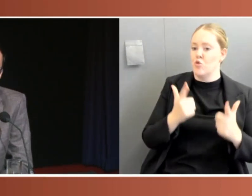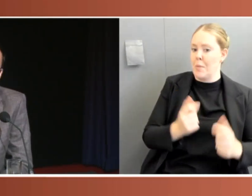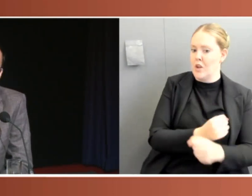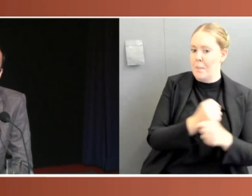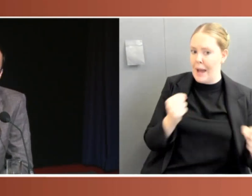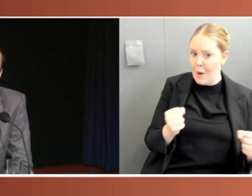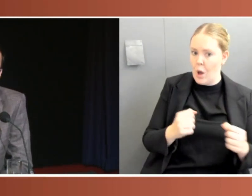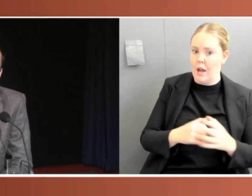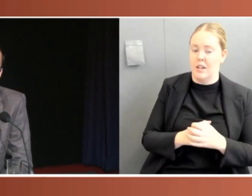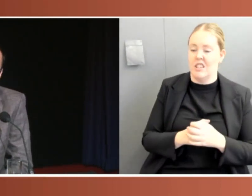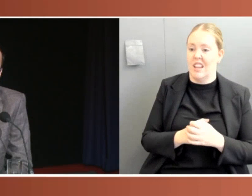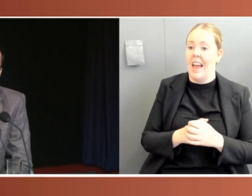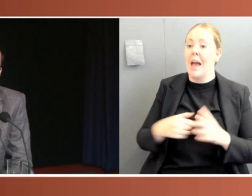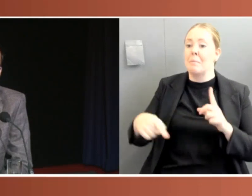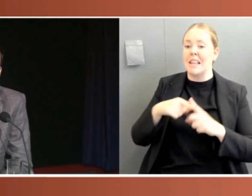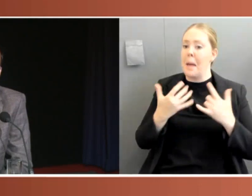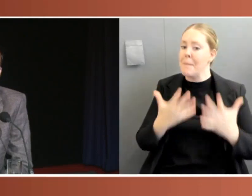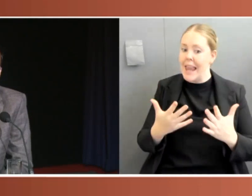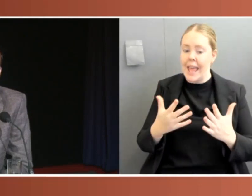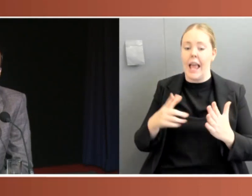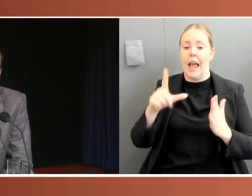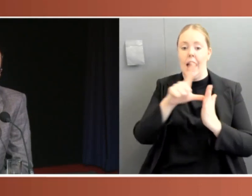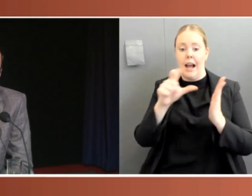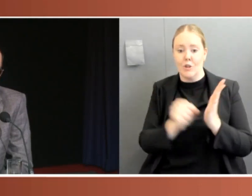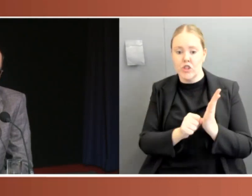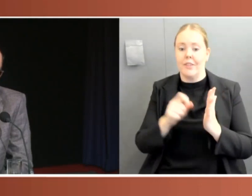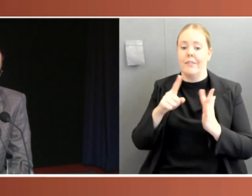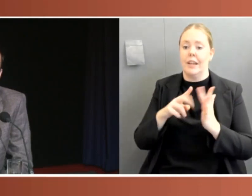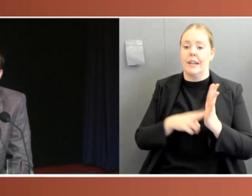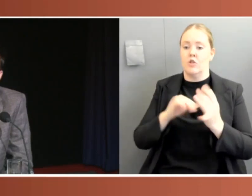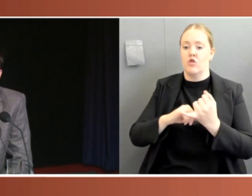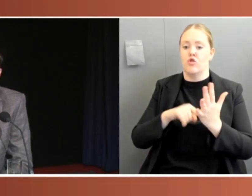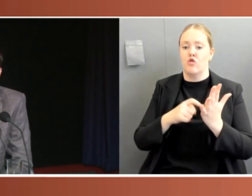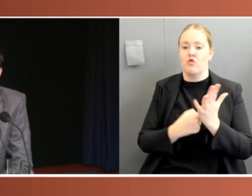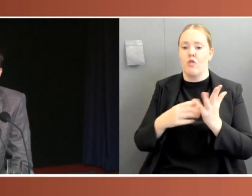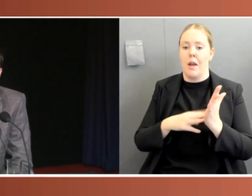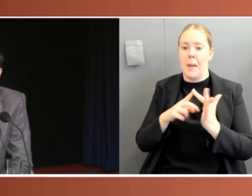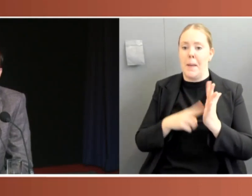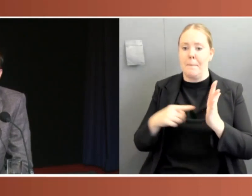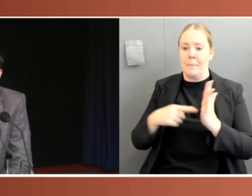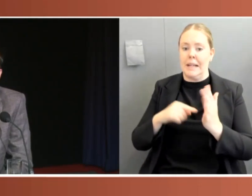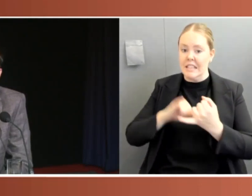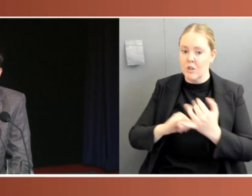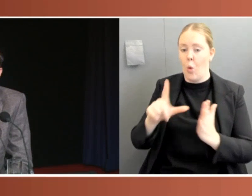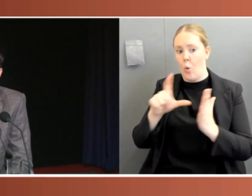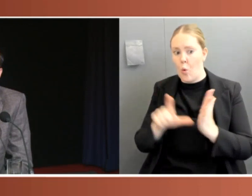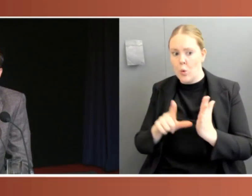not disallowable, could not be challenged, could not be scrutinised. And I think that's a clear issue that can just be fixed anyway, right? You don't need to go through a